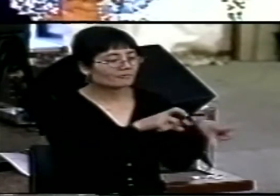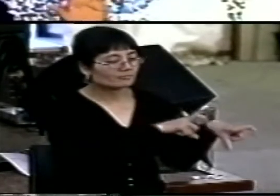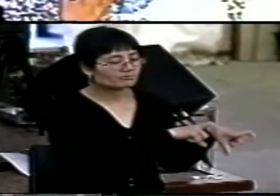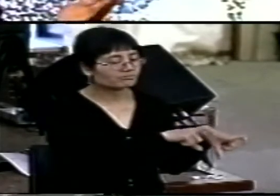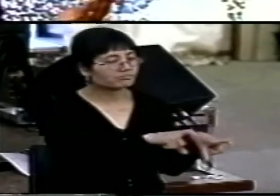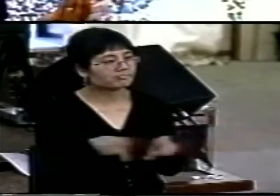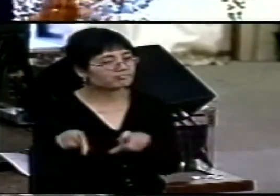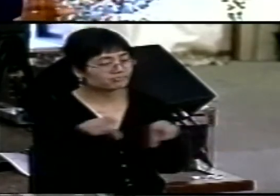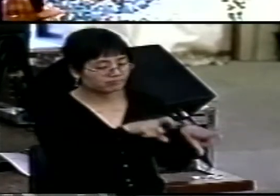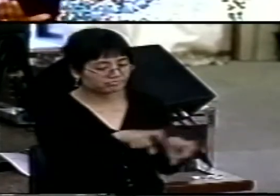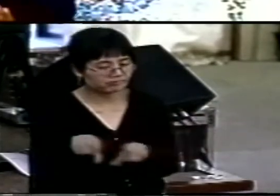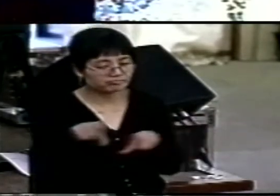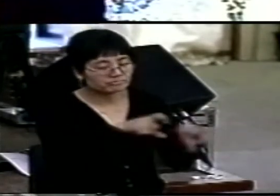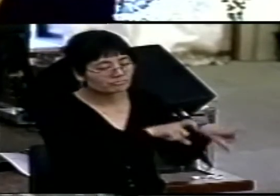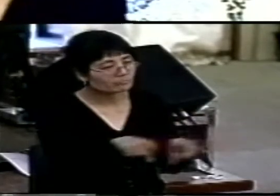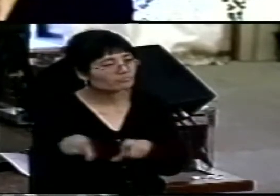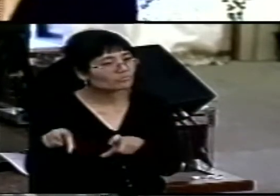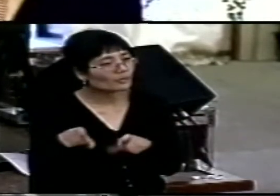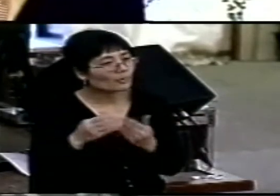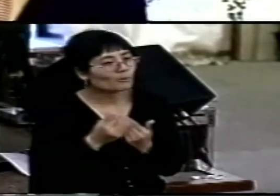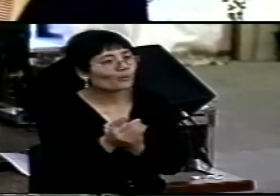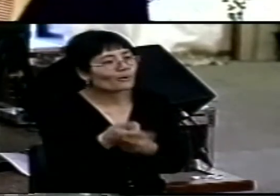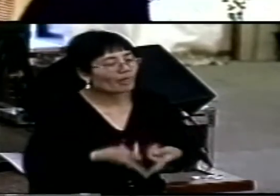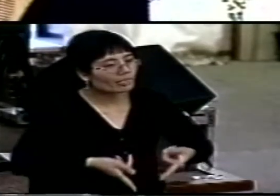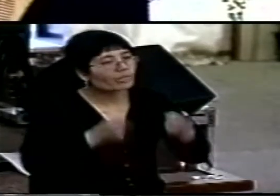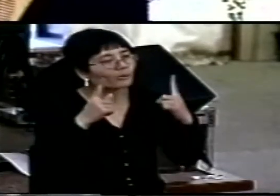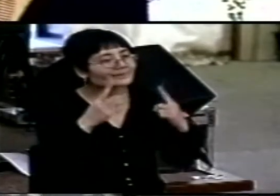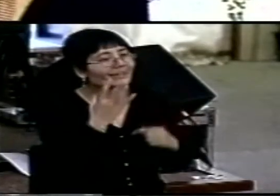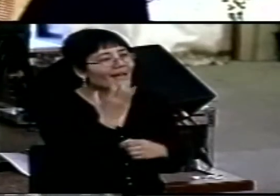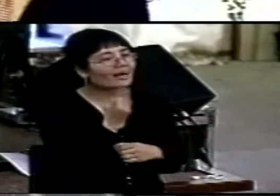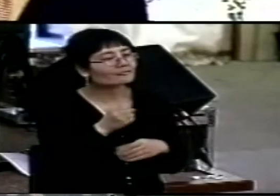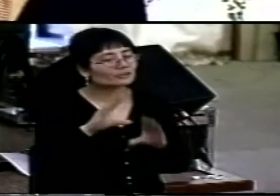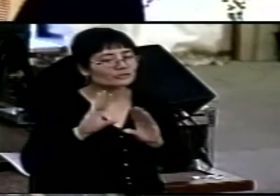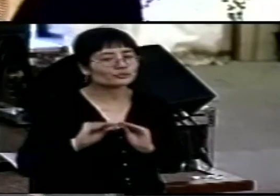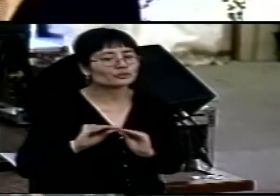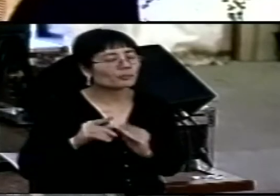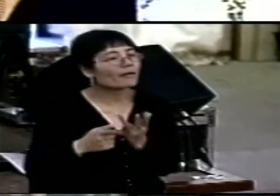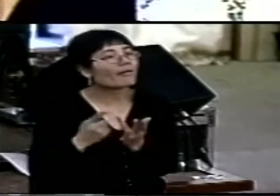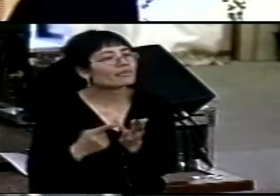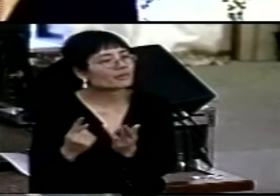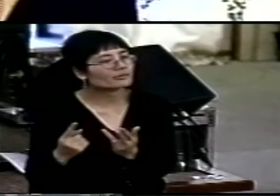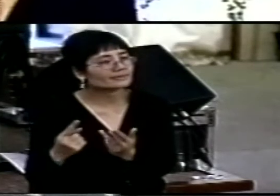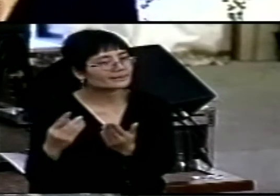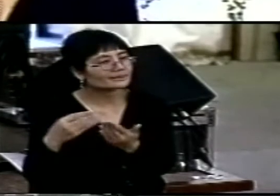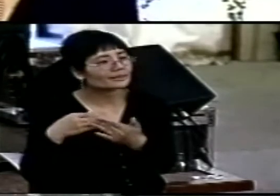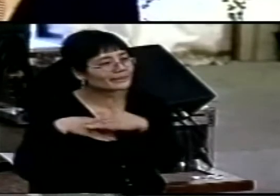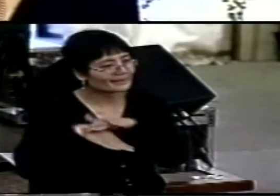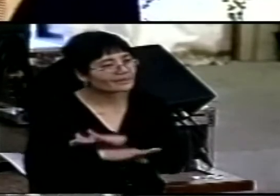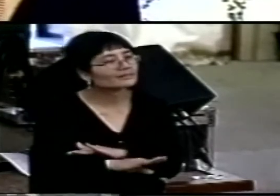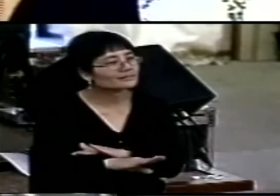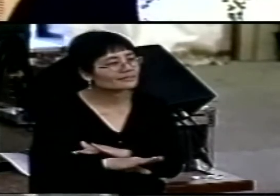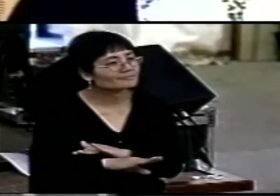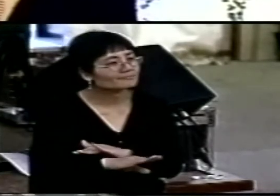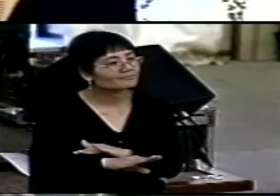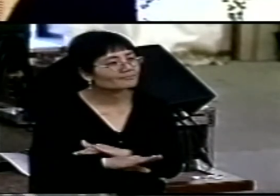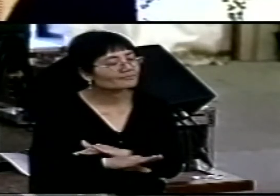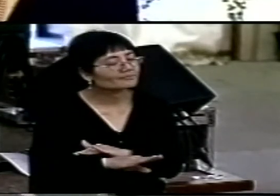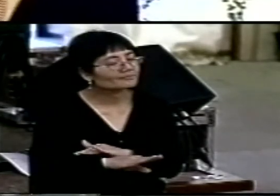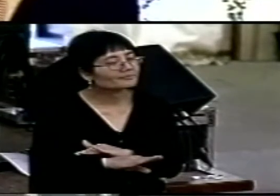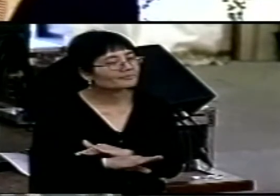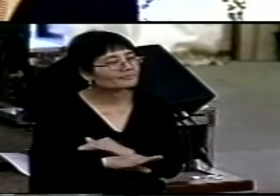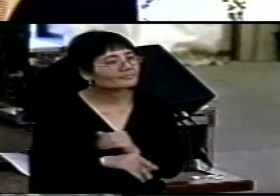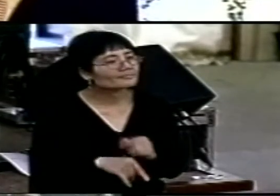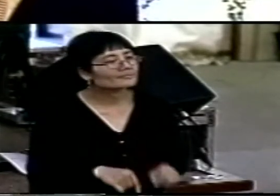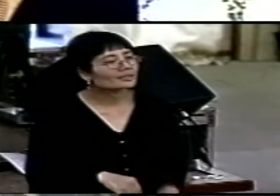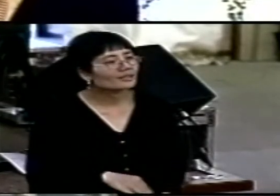the more authority it gives you to exclude others. That's the kind of sentence which comes out in the church conference. It